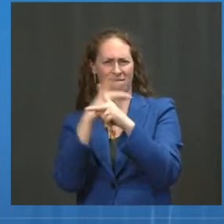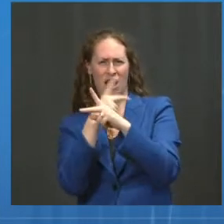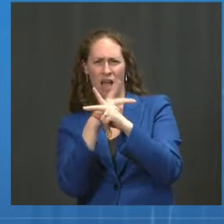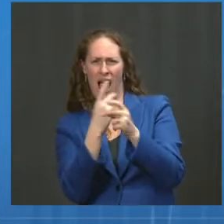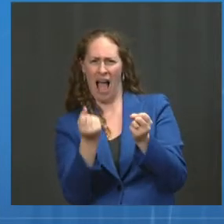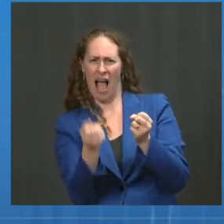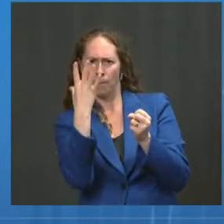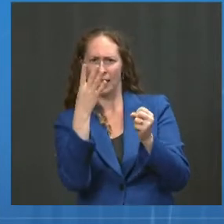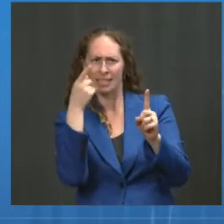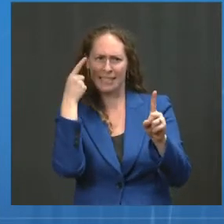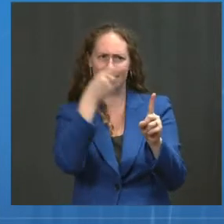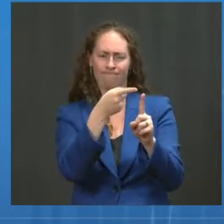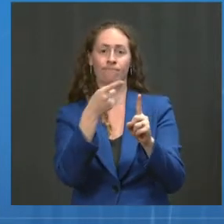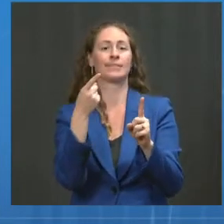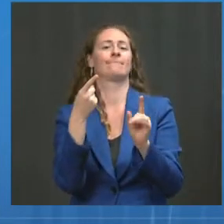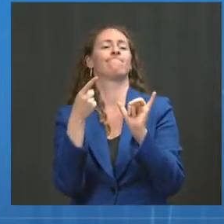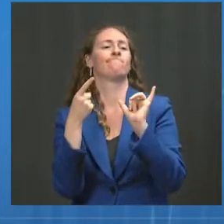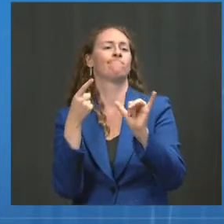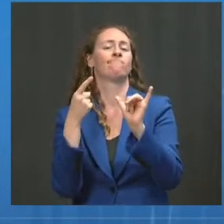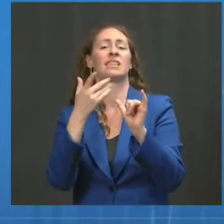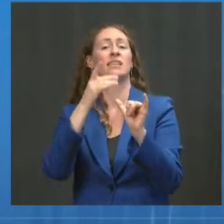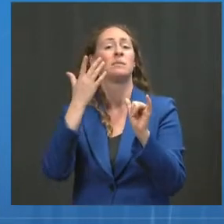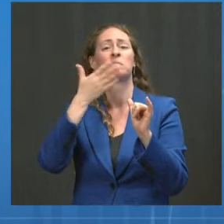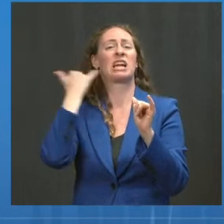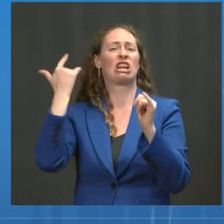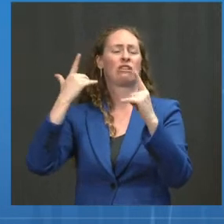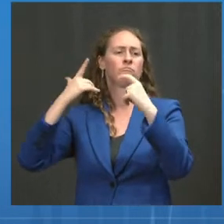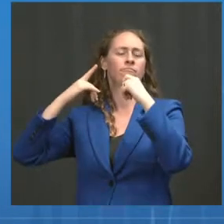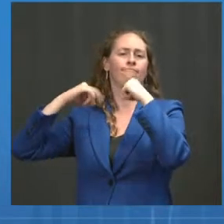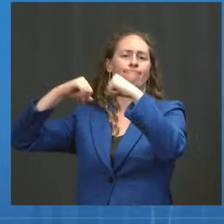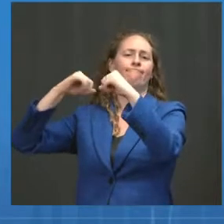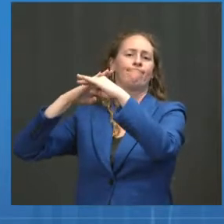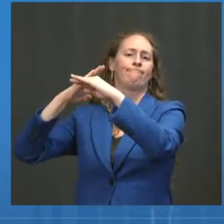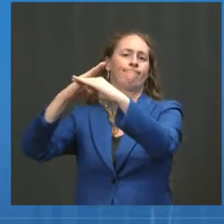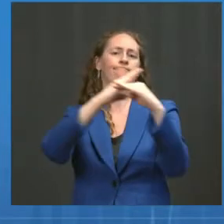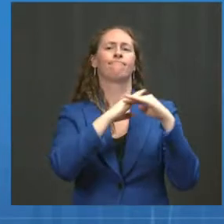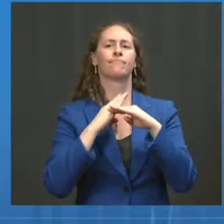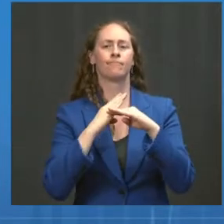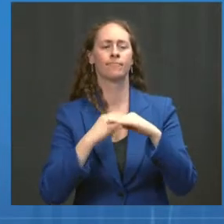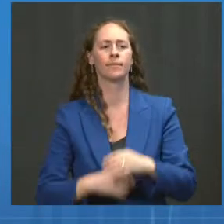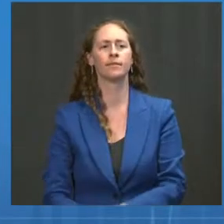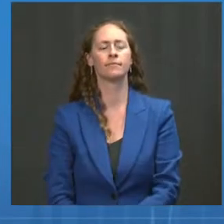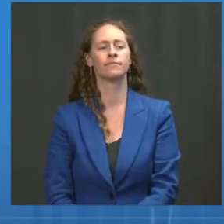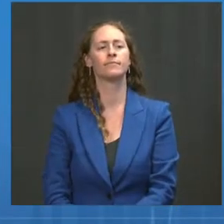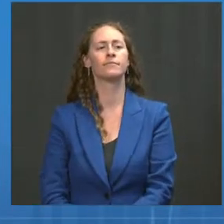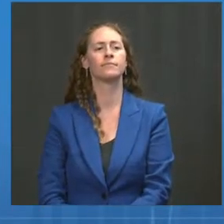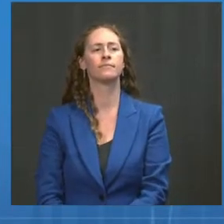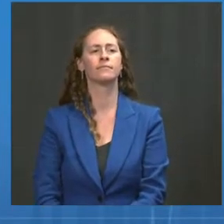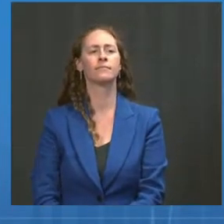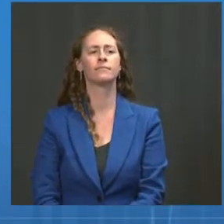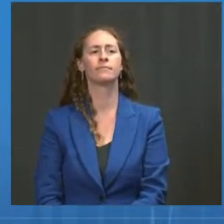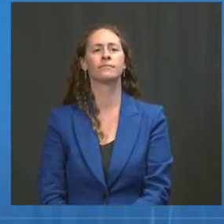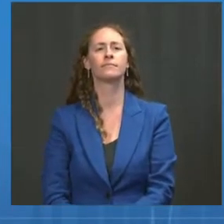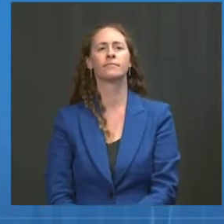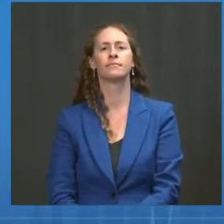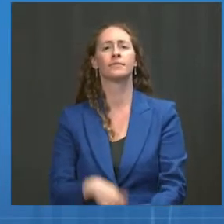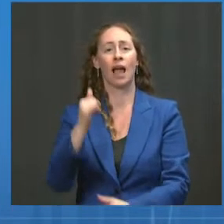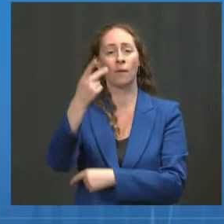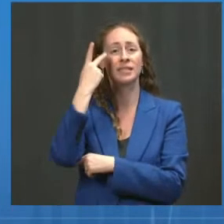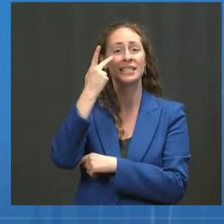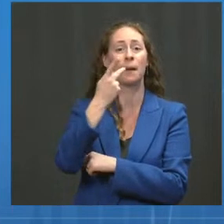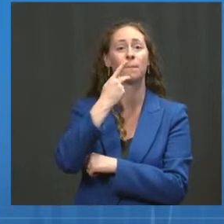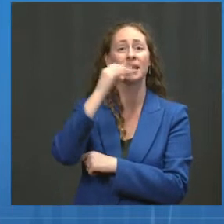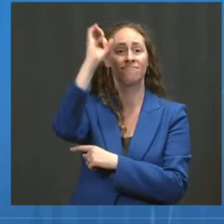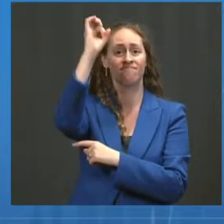lower as you see it all goes down in pink when you're dealing with Delta. Next slide.